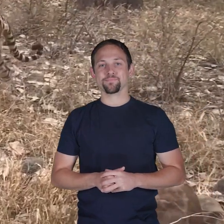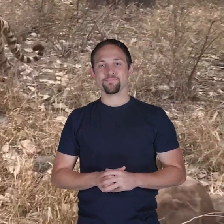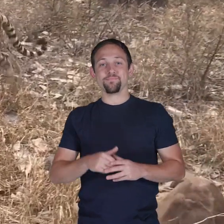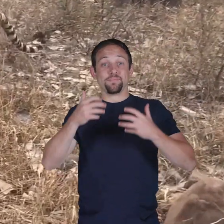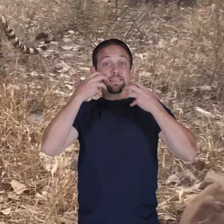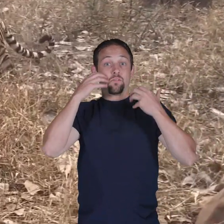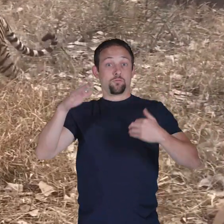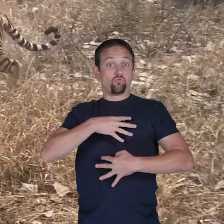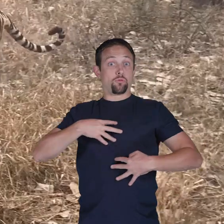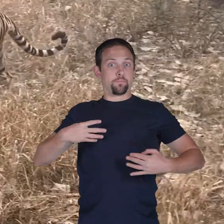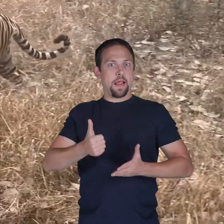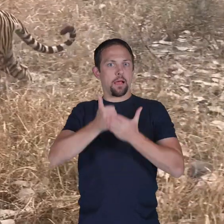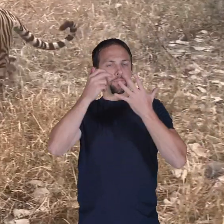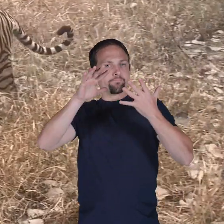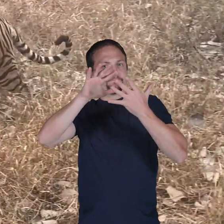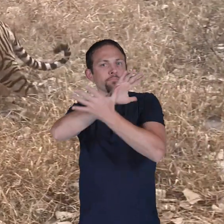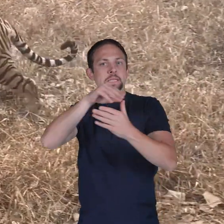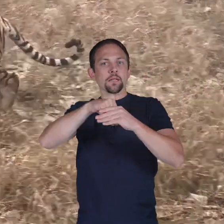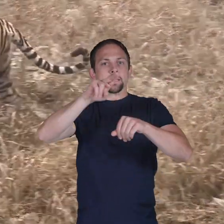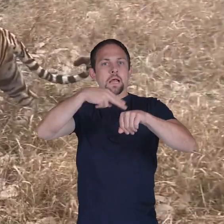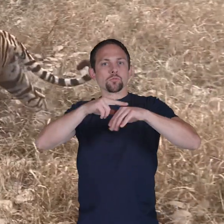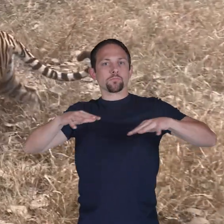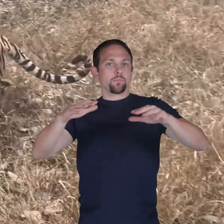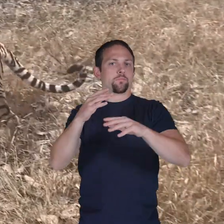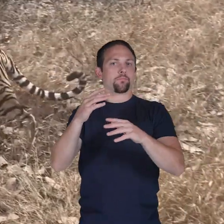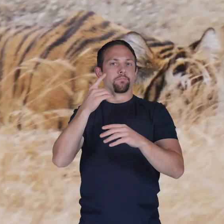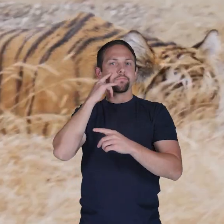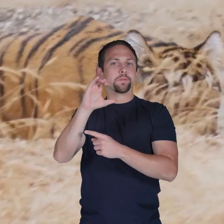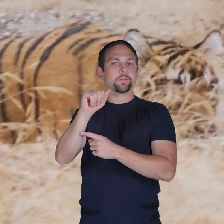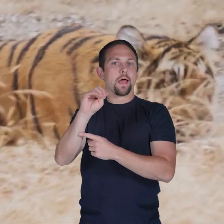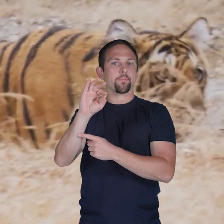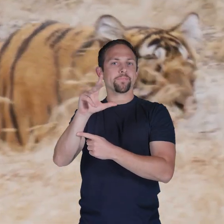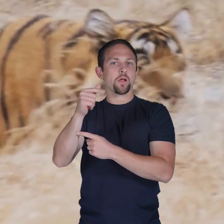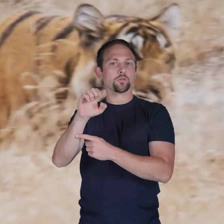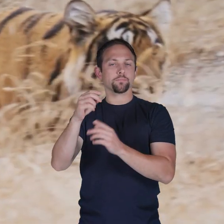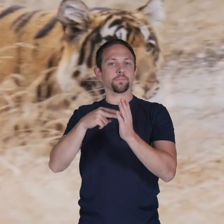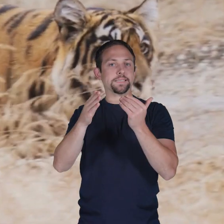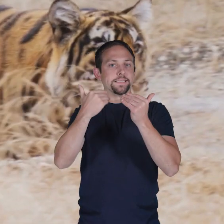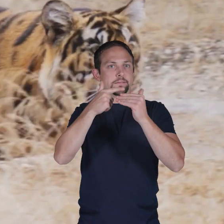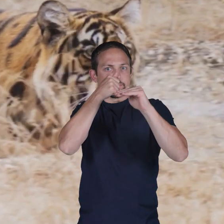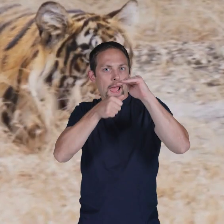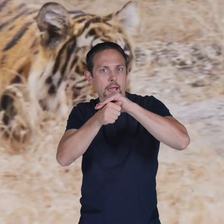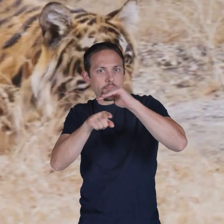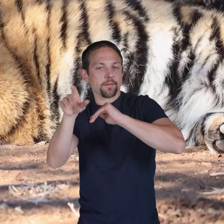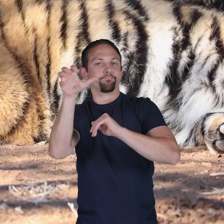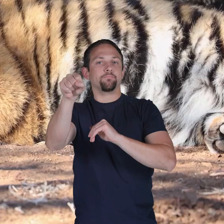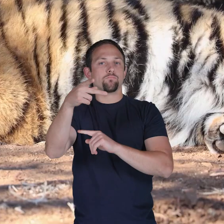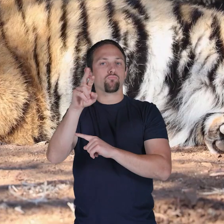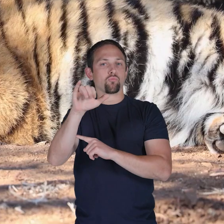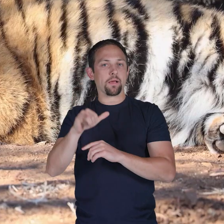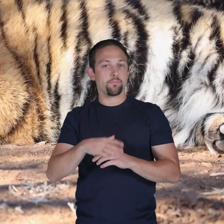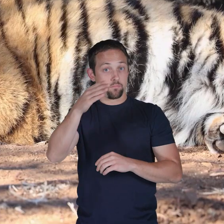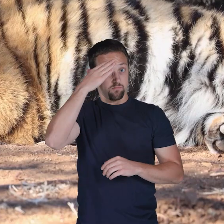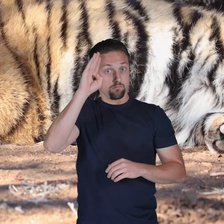A tiger's stripes help it blend into its surroundings using camouflage, making it easier to sneak up on its prey. Did